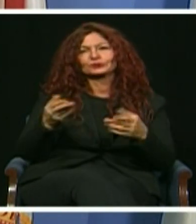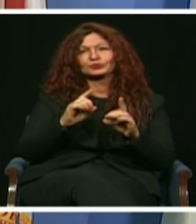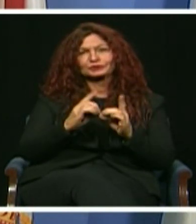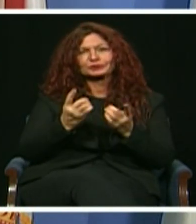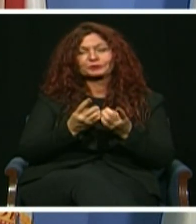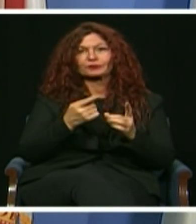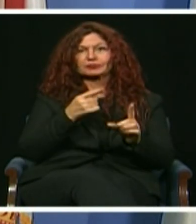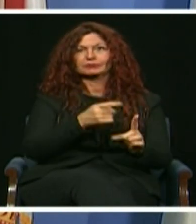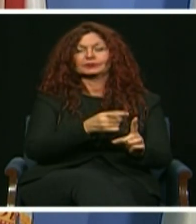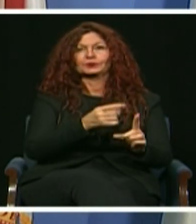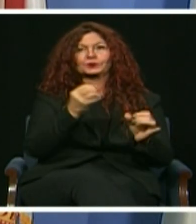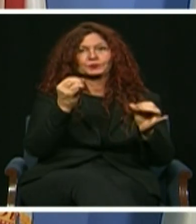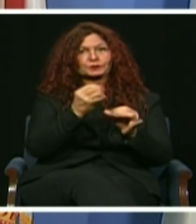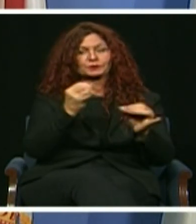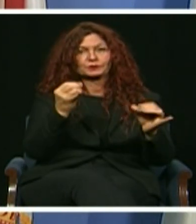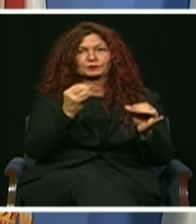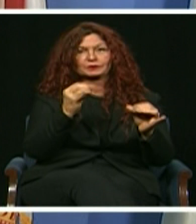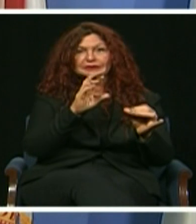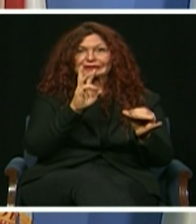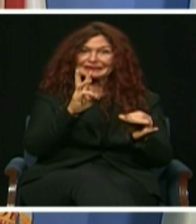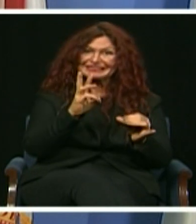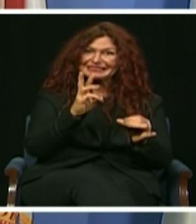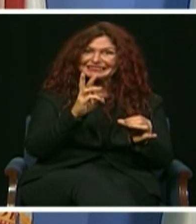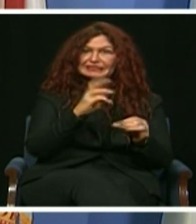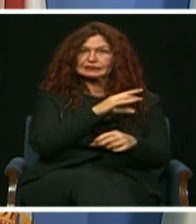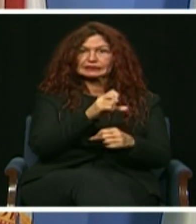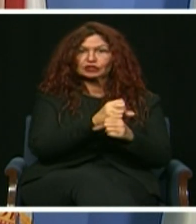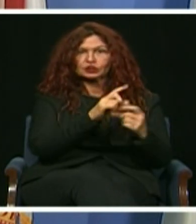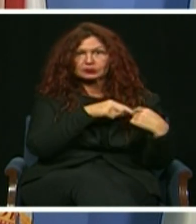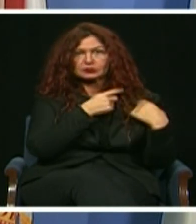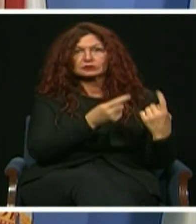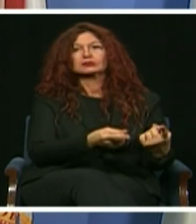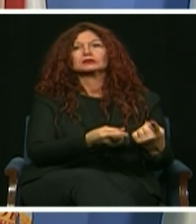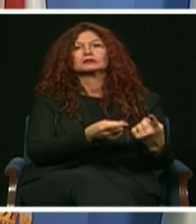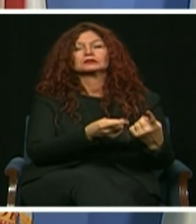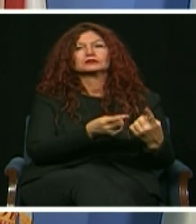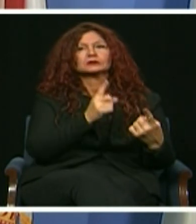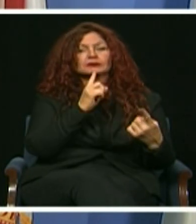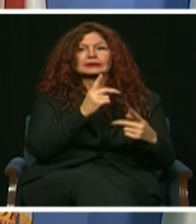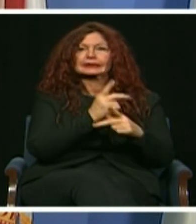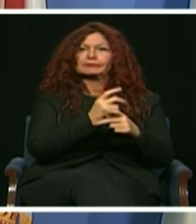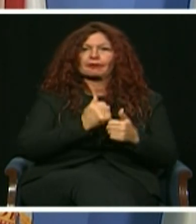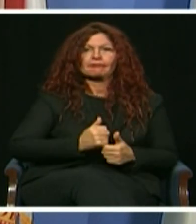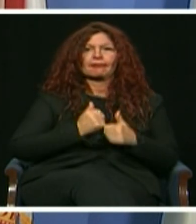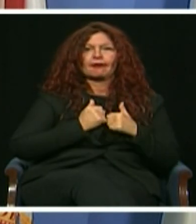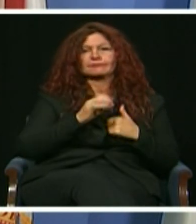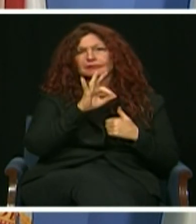achieved its sixth consecutive 90% save rate for animals in our shelters.